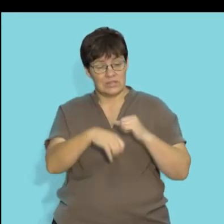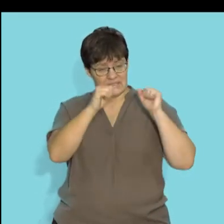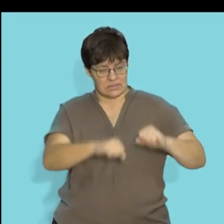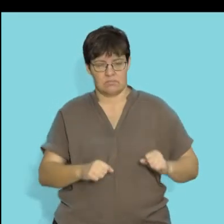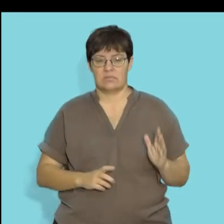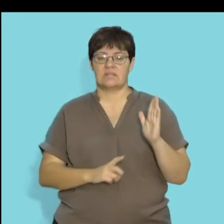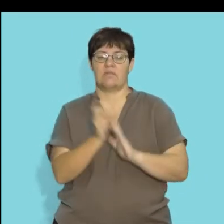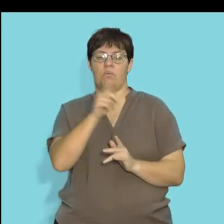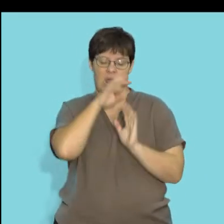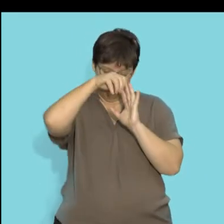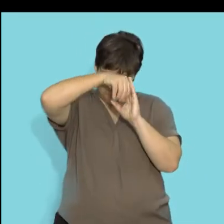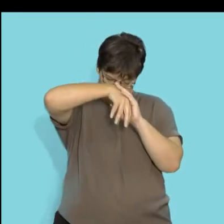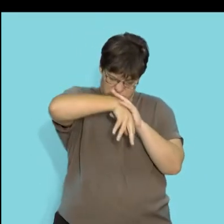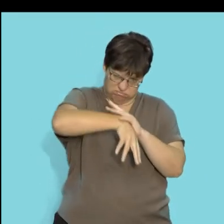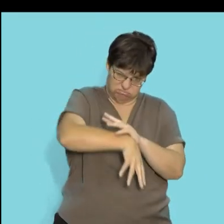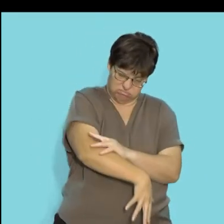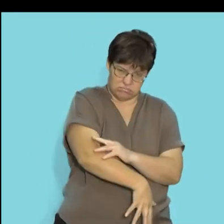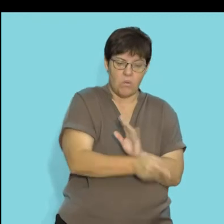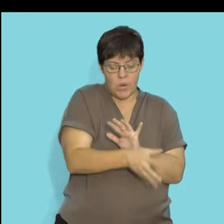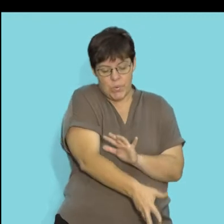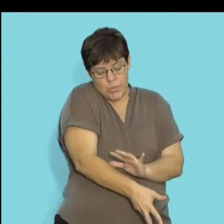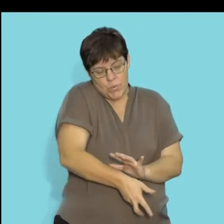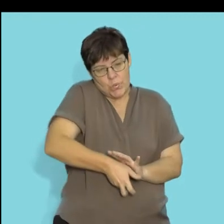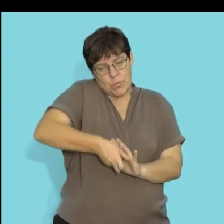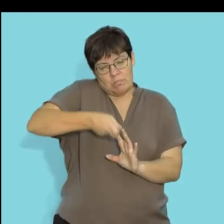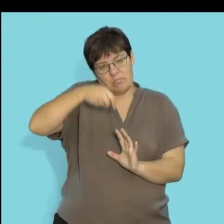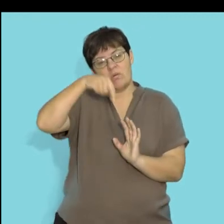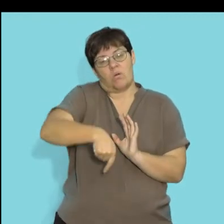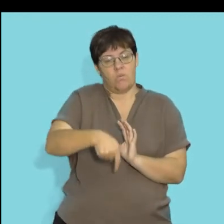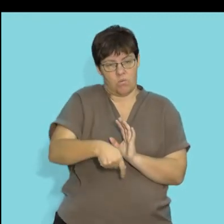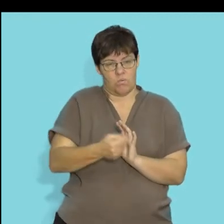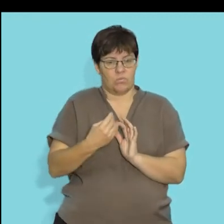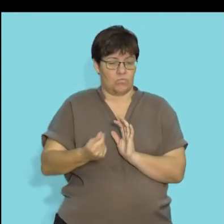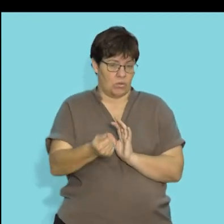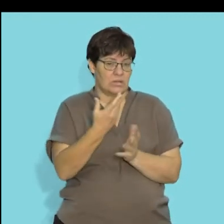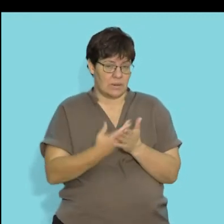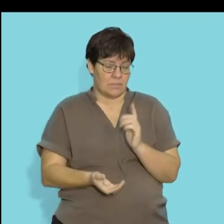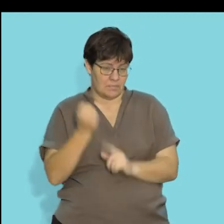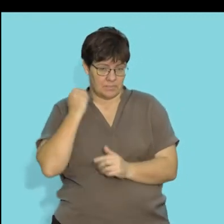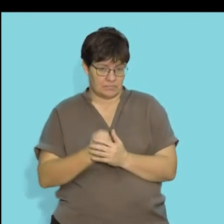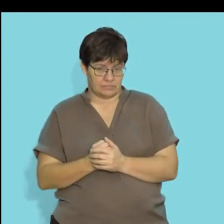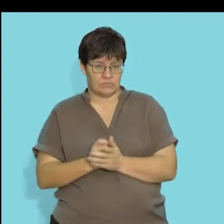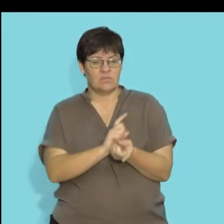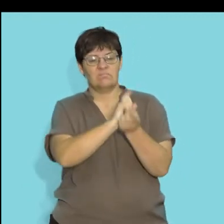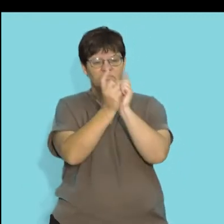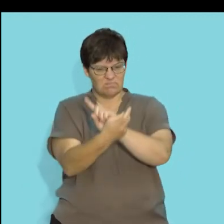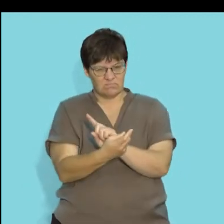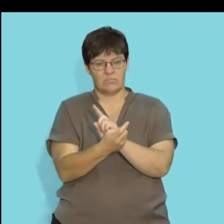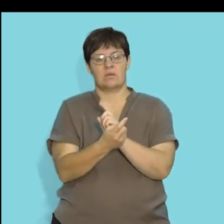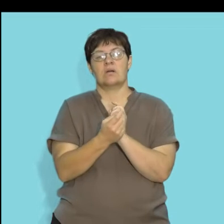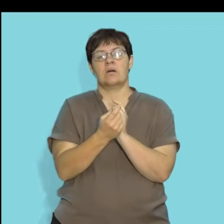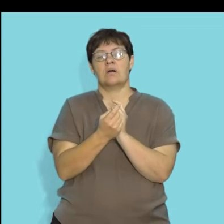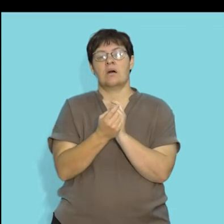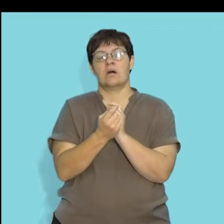systems that grow deep into the soil so that they can extract water from the lowest parts of the soil. So these are adaptations of